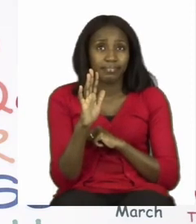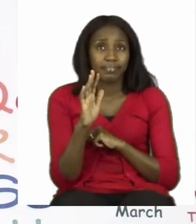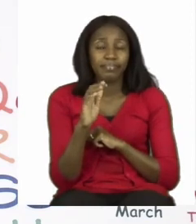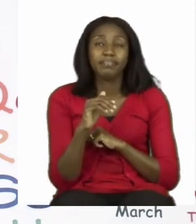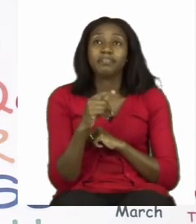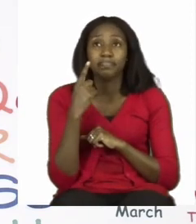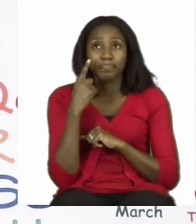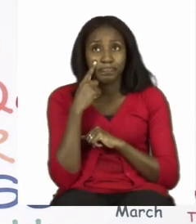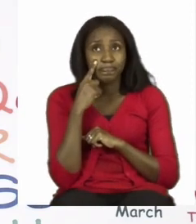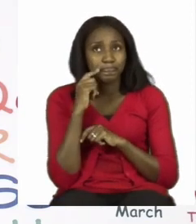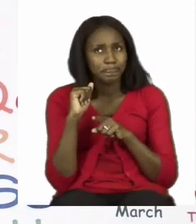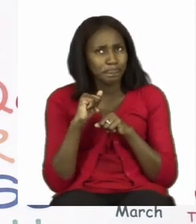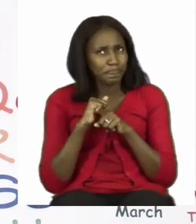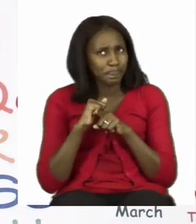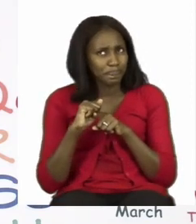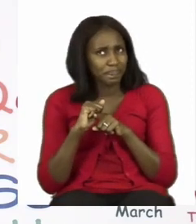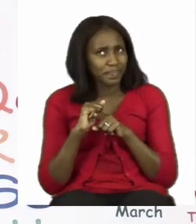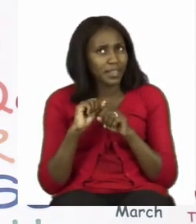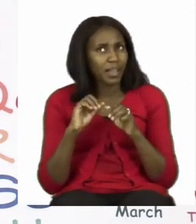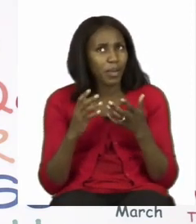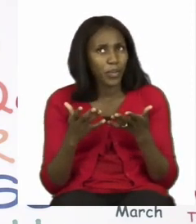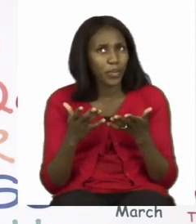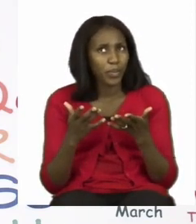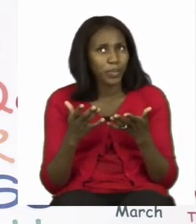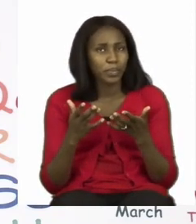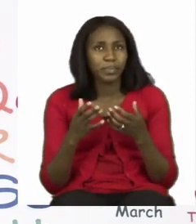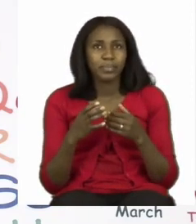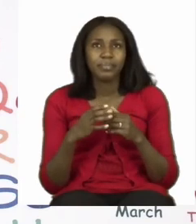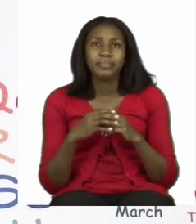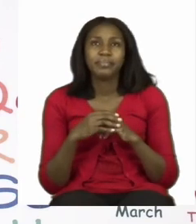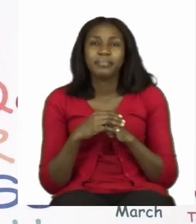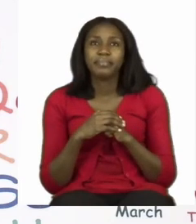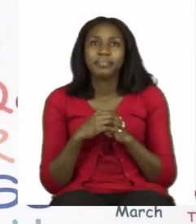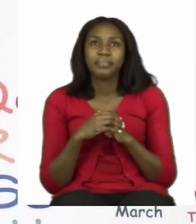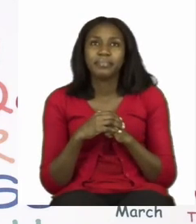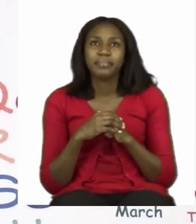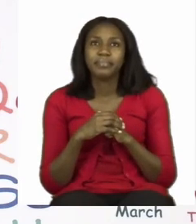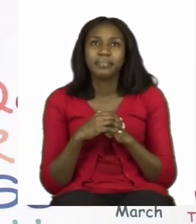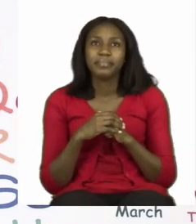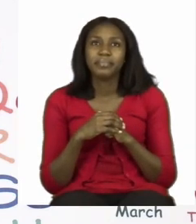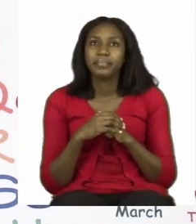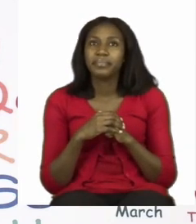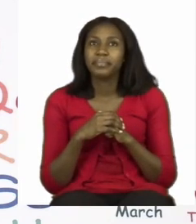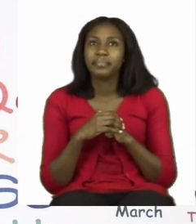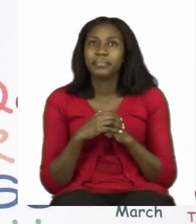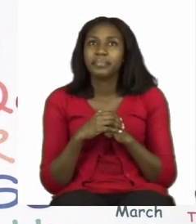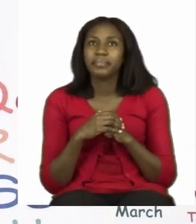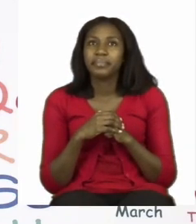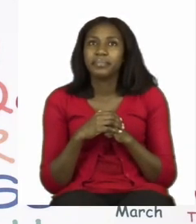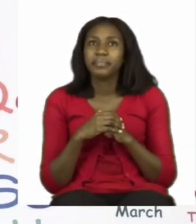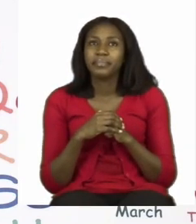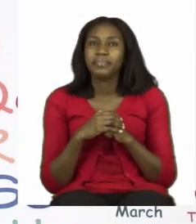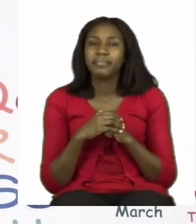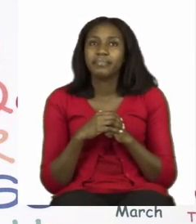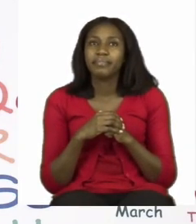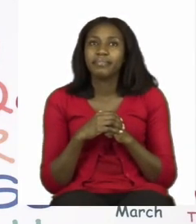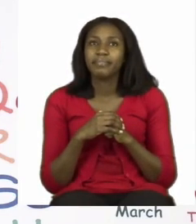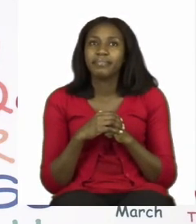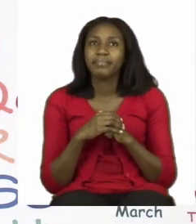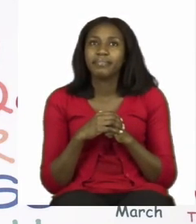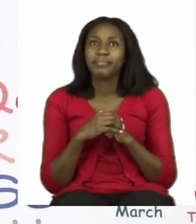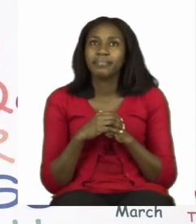head, a neck and a big belly. So we're going to try and do number five.